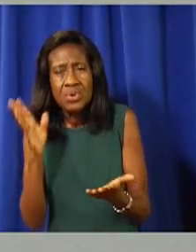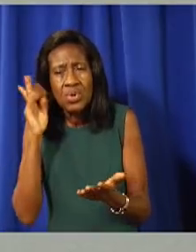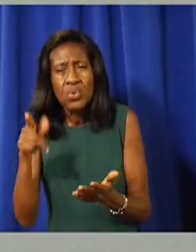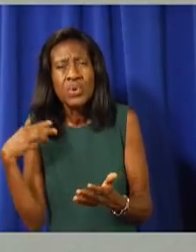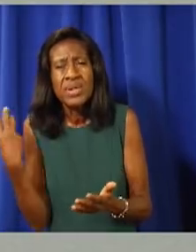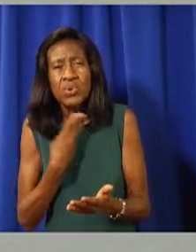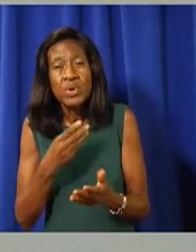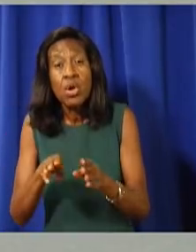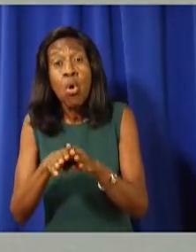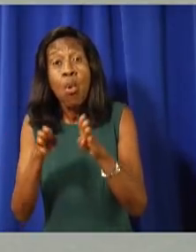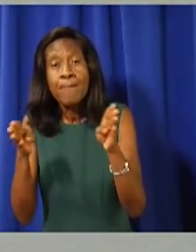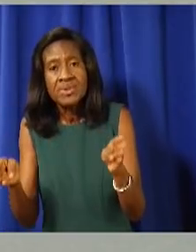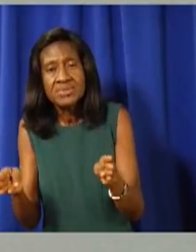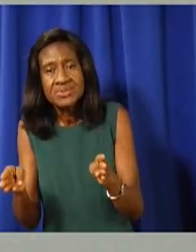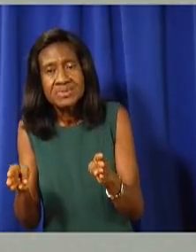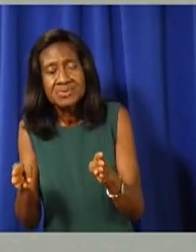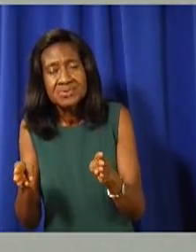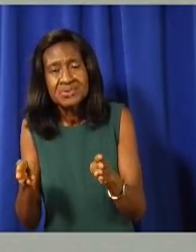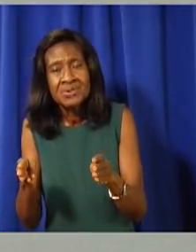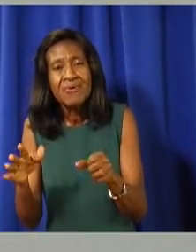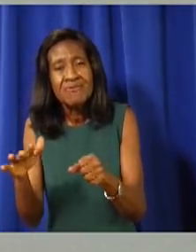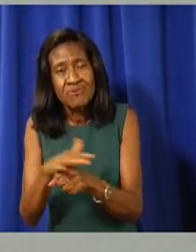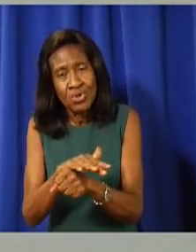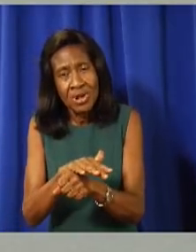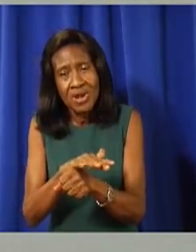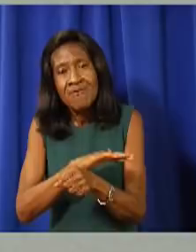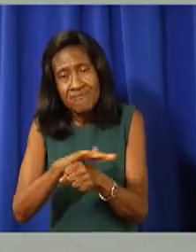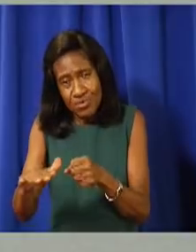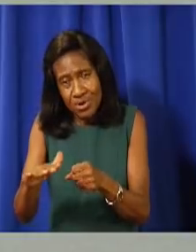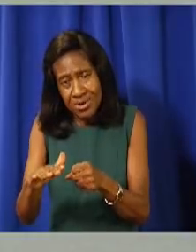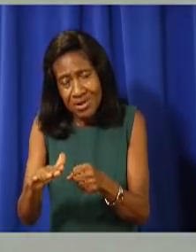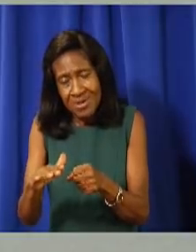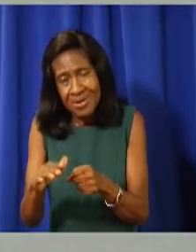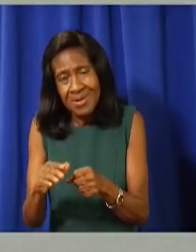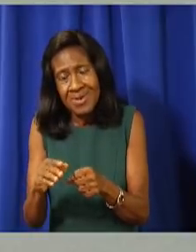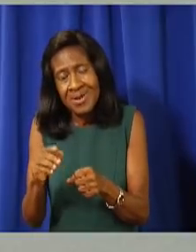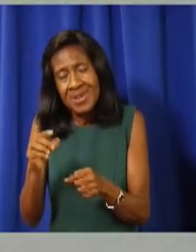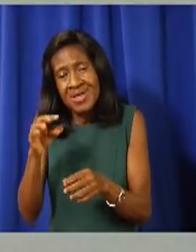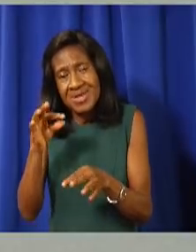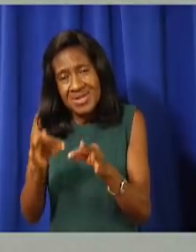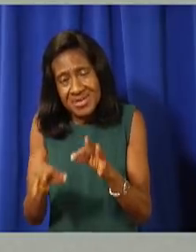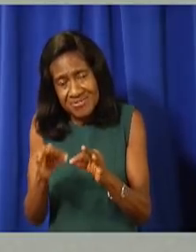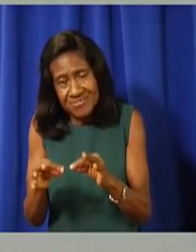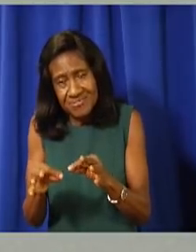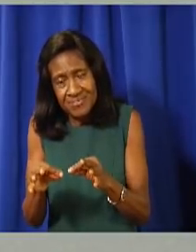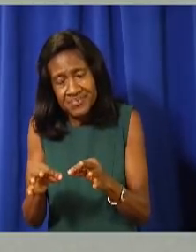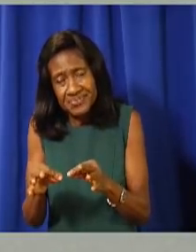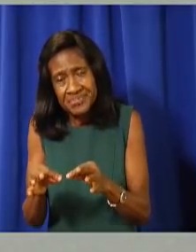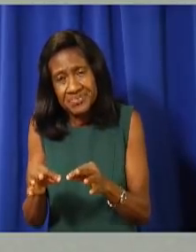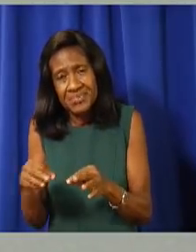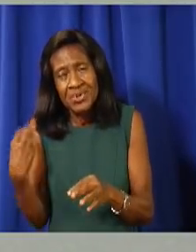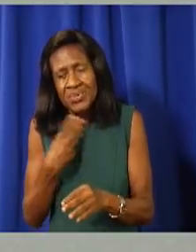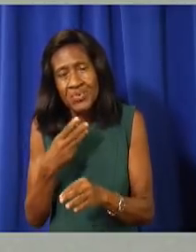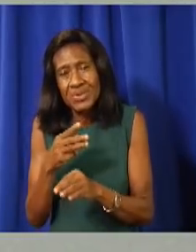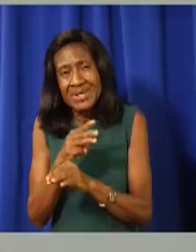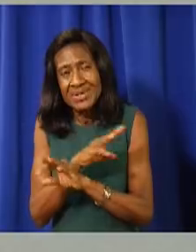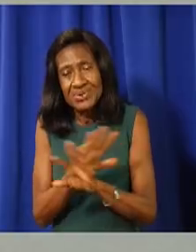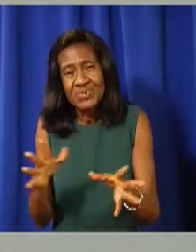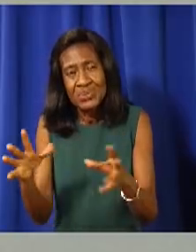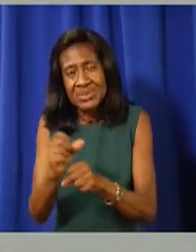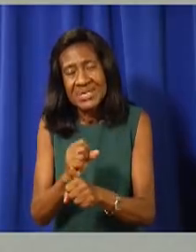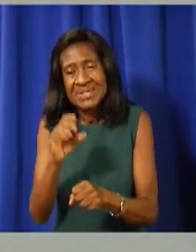That, well, we, we are probably not going to be stuck, um,